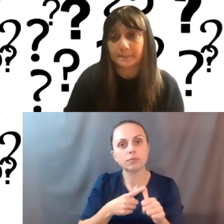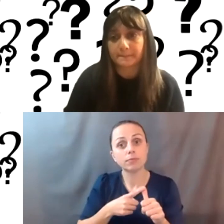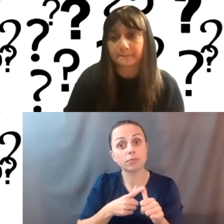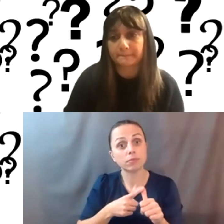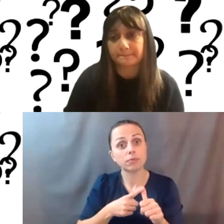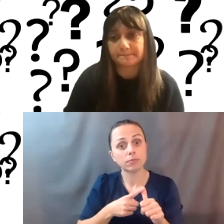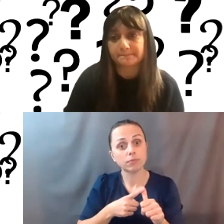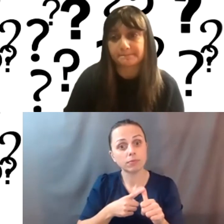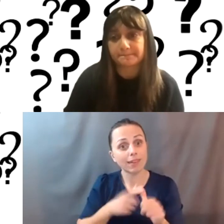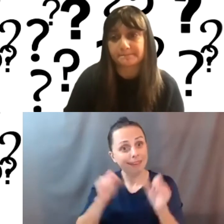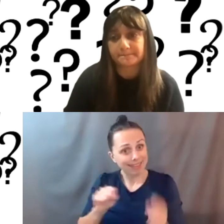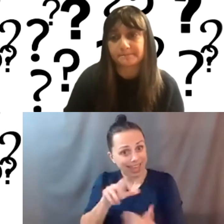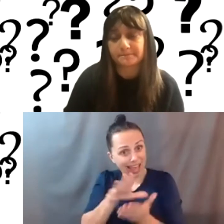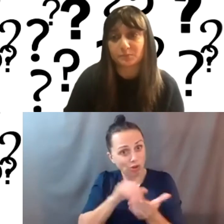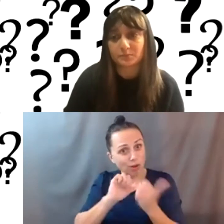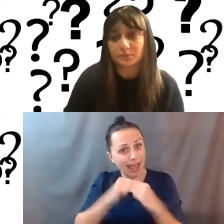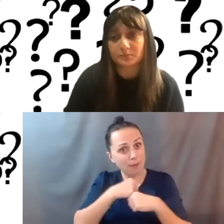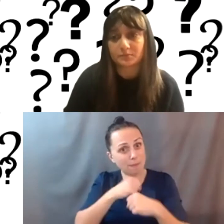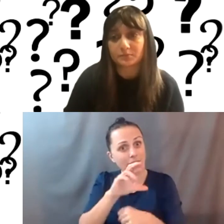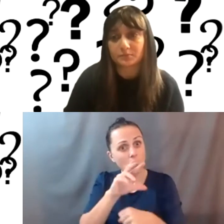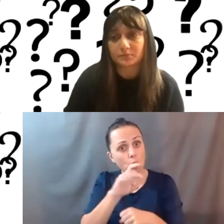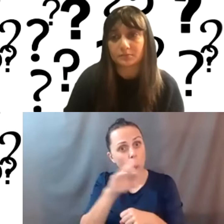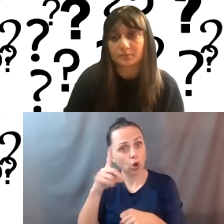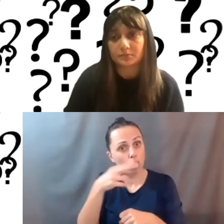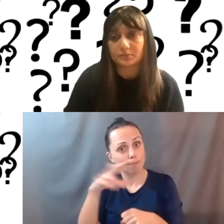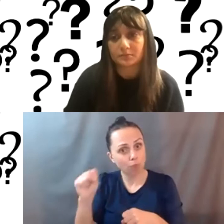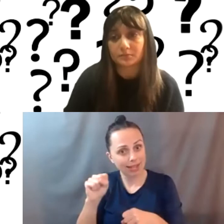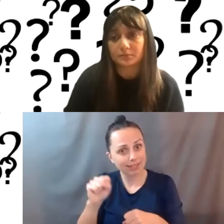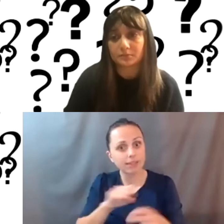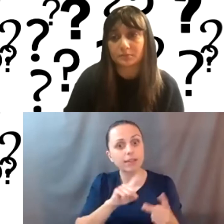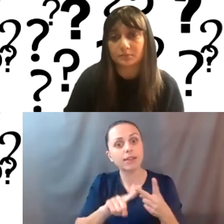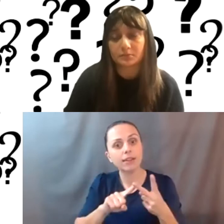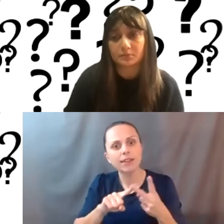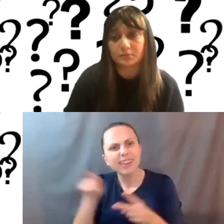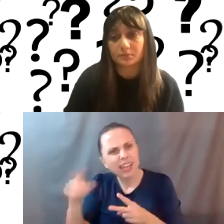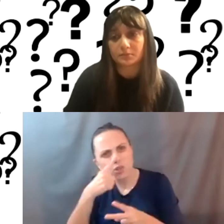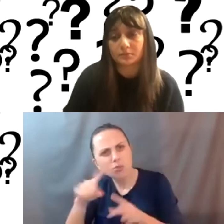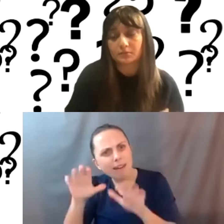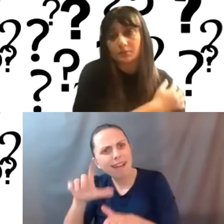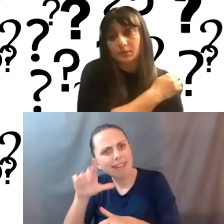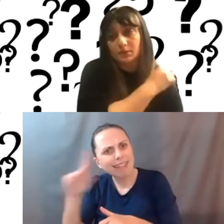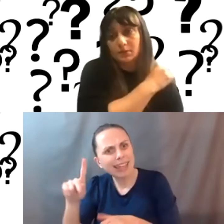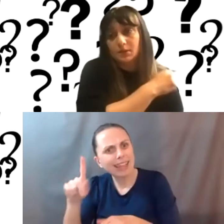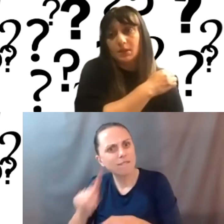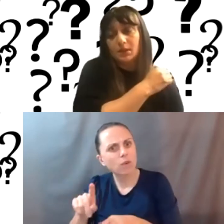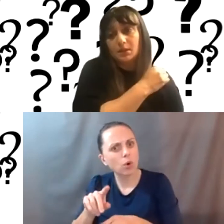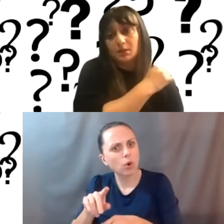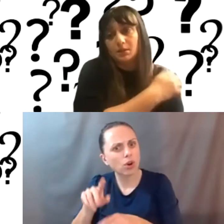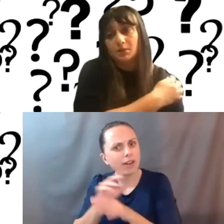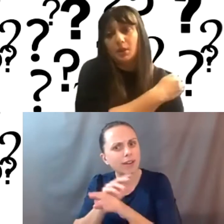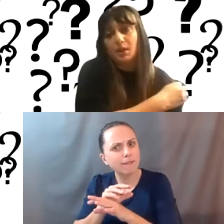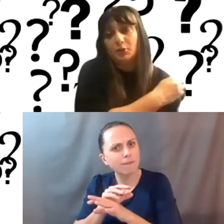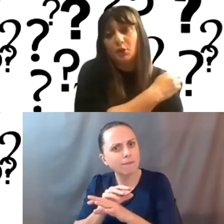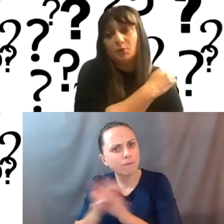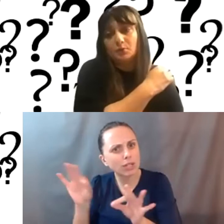is there a place I can learn how to make WordPress code other than actual school? And Andrew, I believe that's the link, the W3 schools. Is that what that was? but,